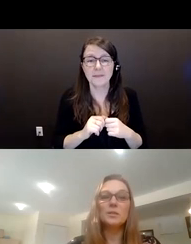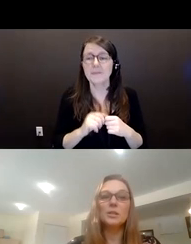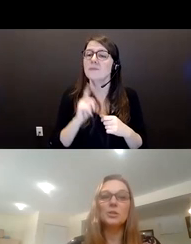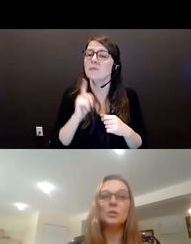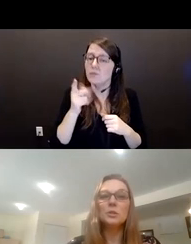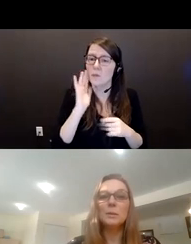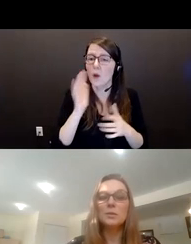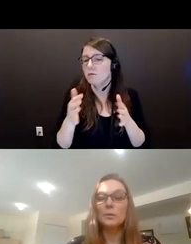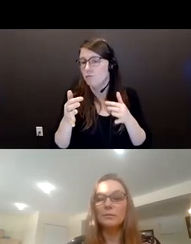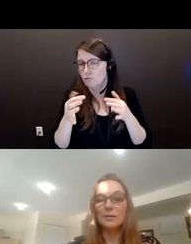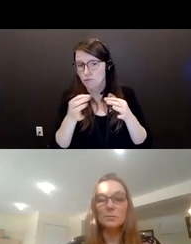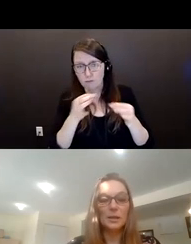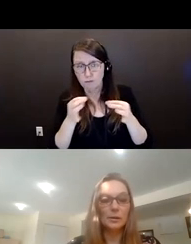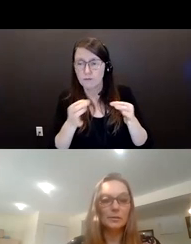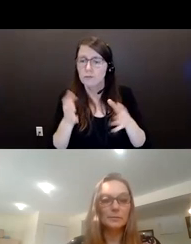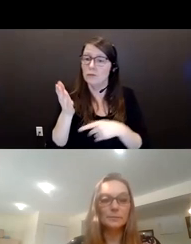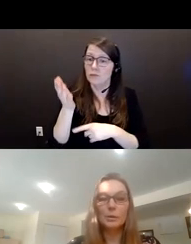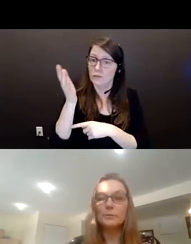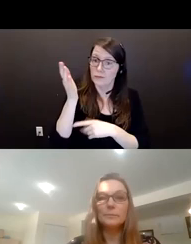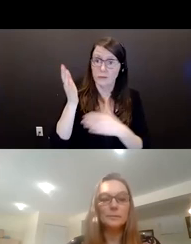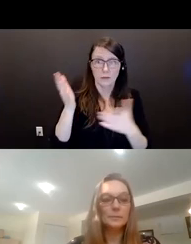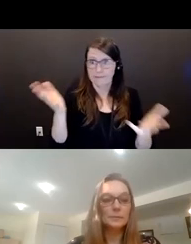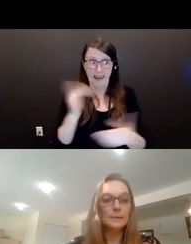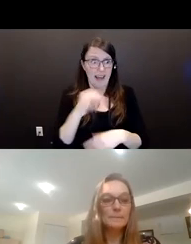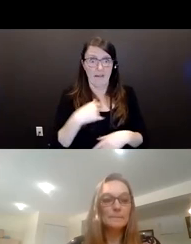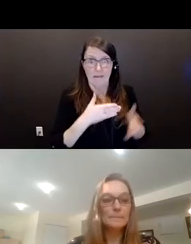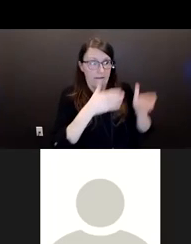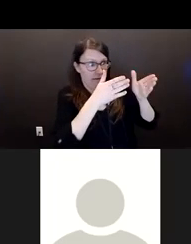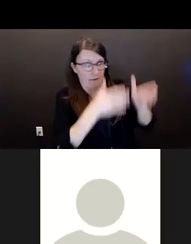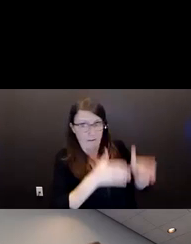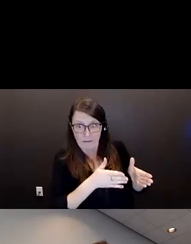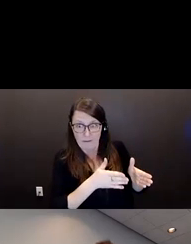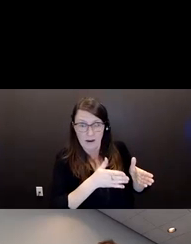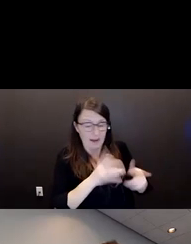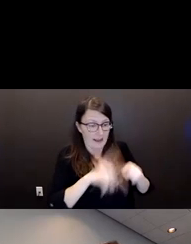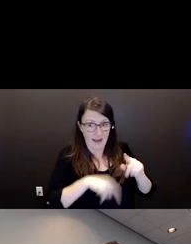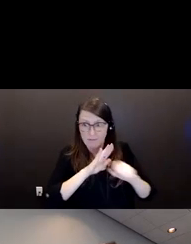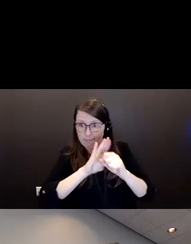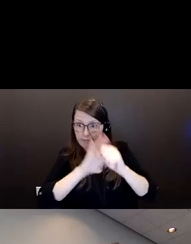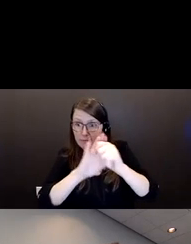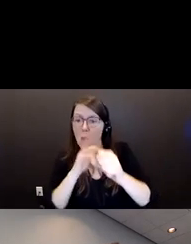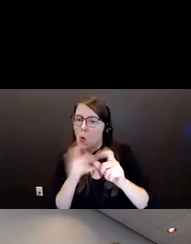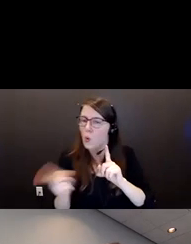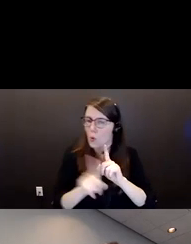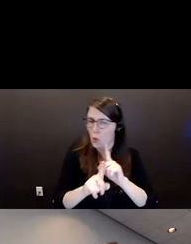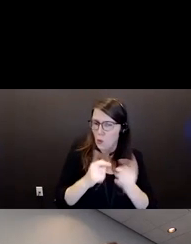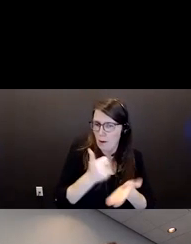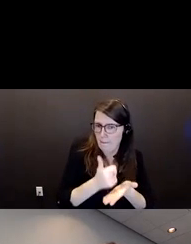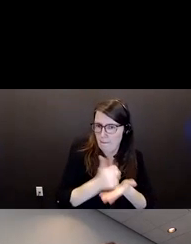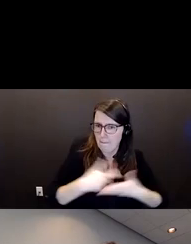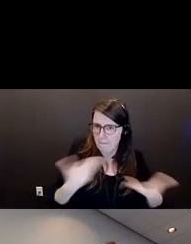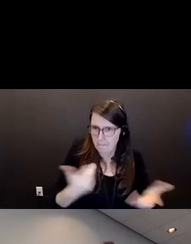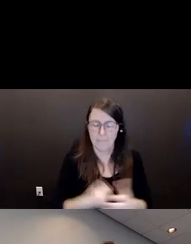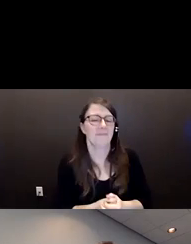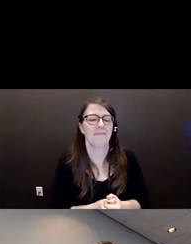the presentation, Who Speaks When the Victim Cannot? Martin? Thank you. Thank you, Laura. Good afternoon, everybody. I'm